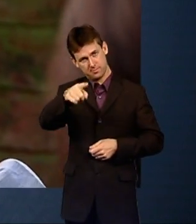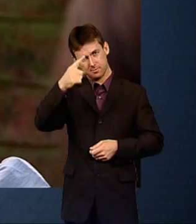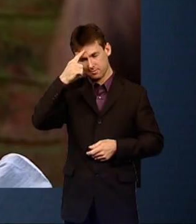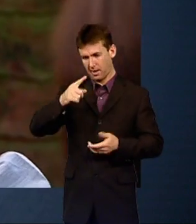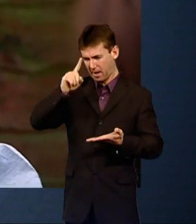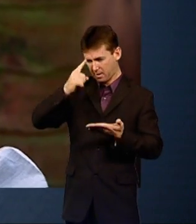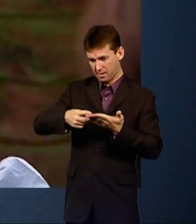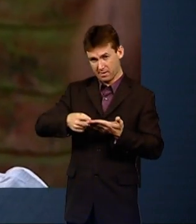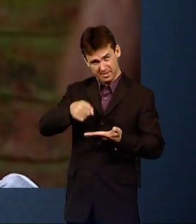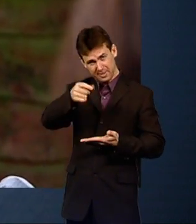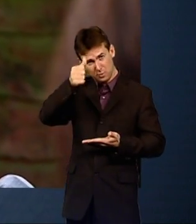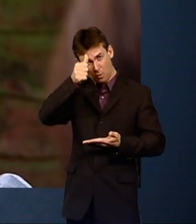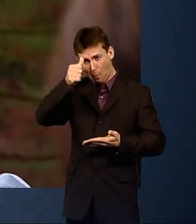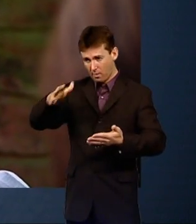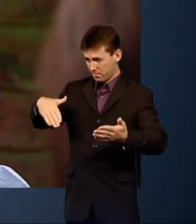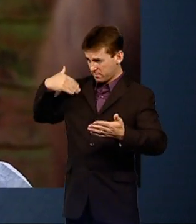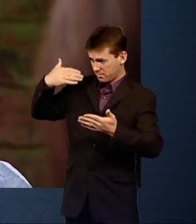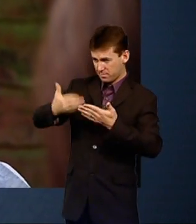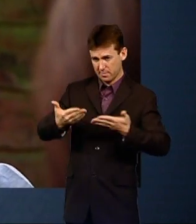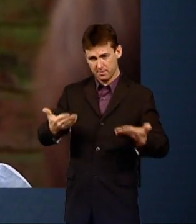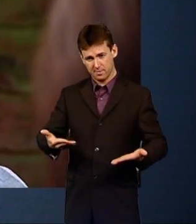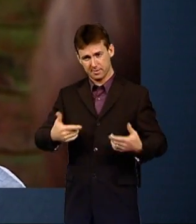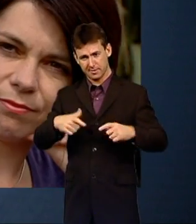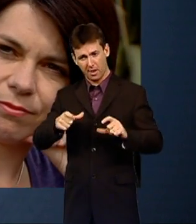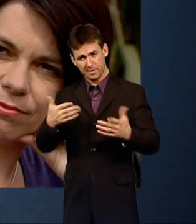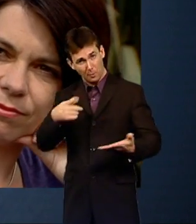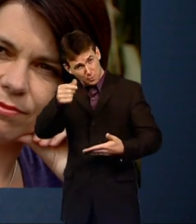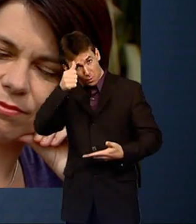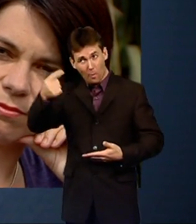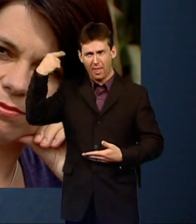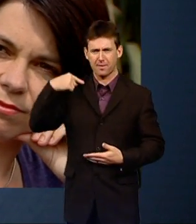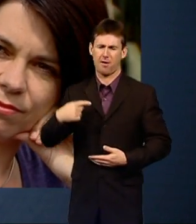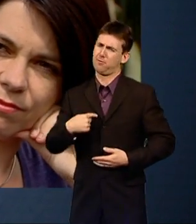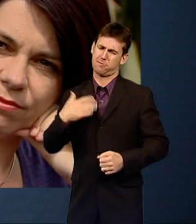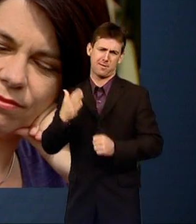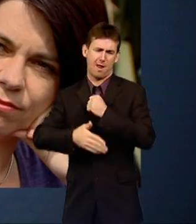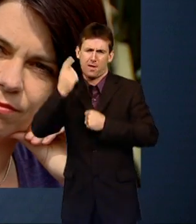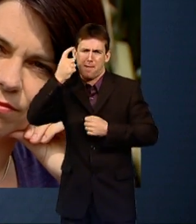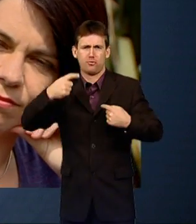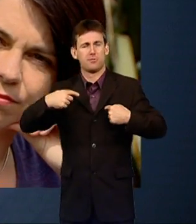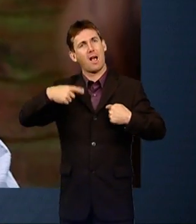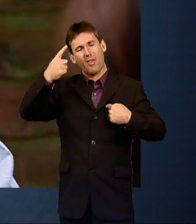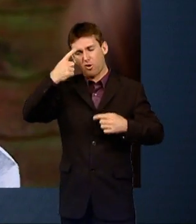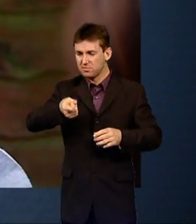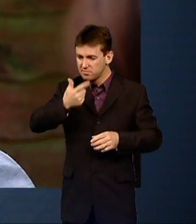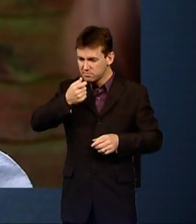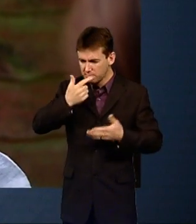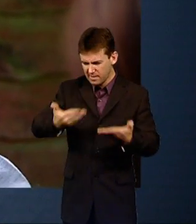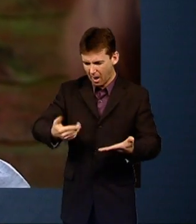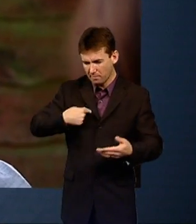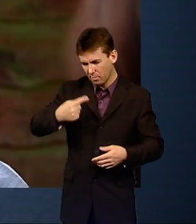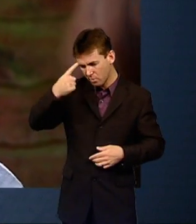in this situation? Oh, no, in a million years. You know, I thought, well, by the time he hits high school, maybe